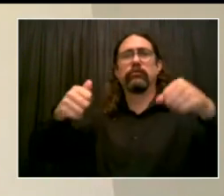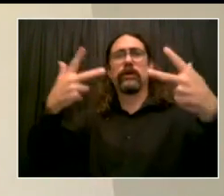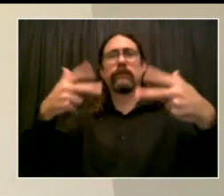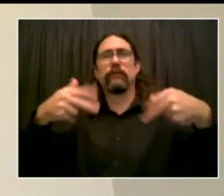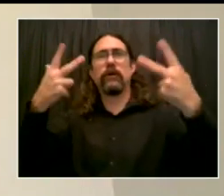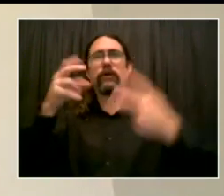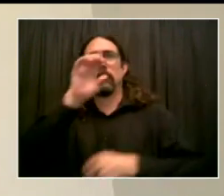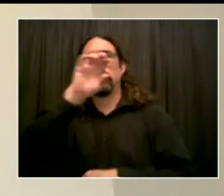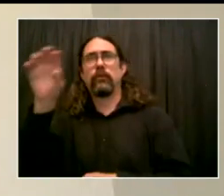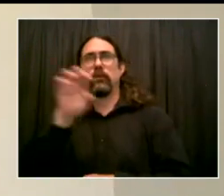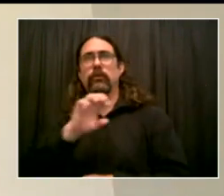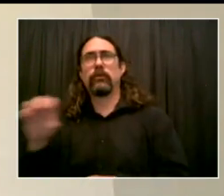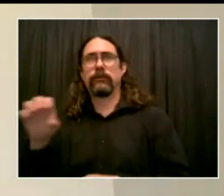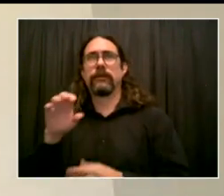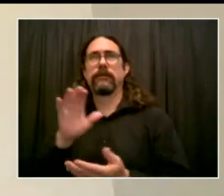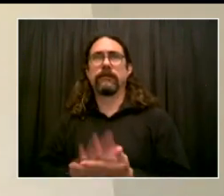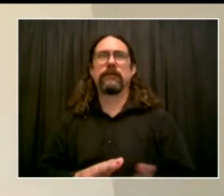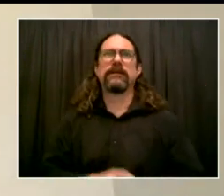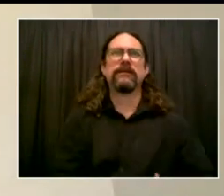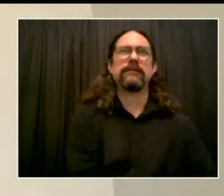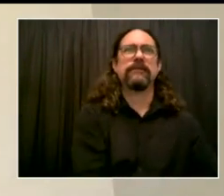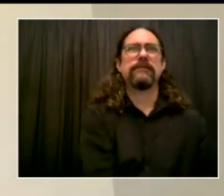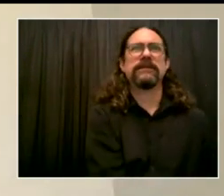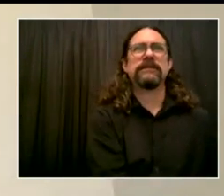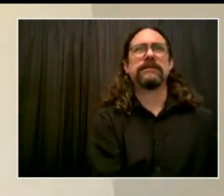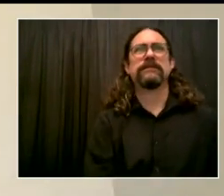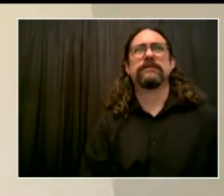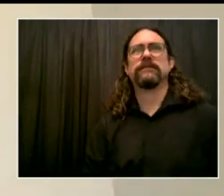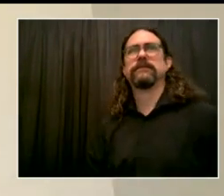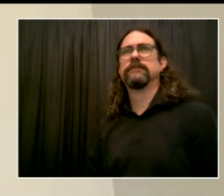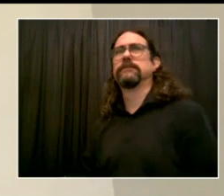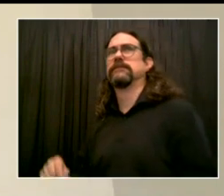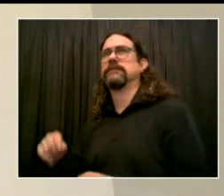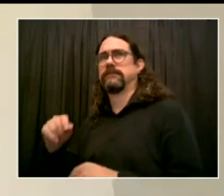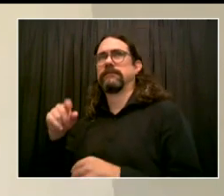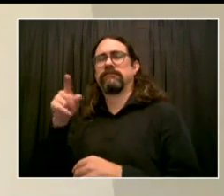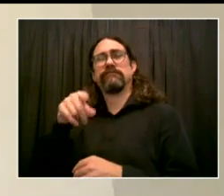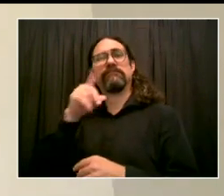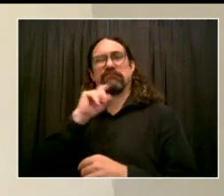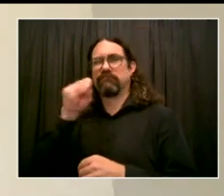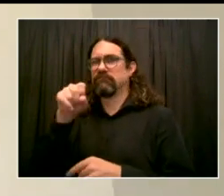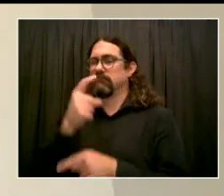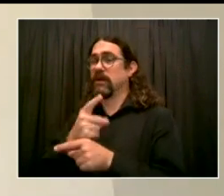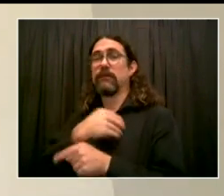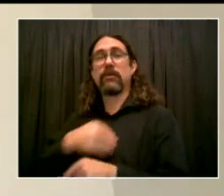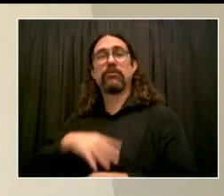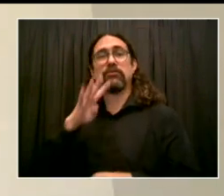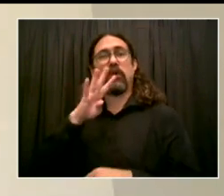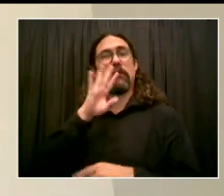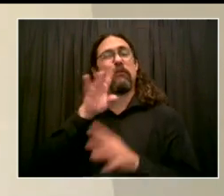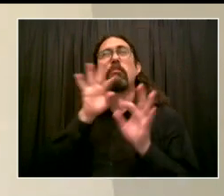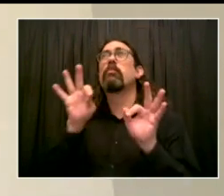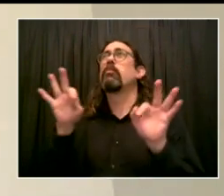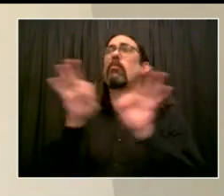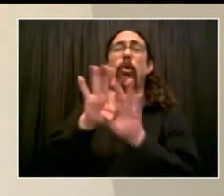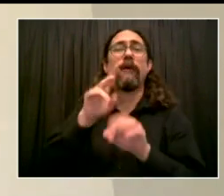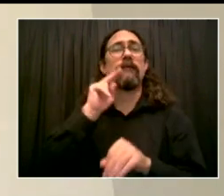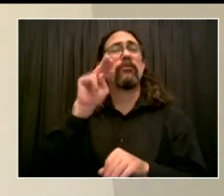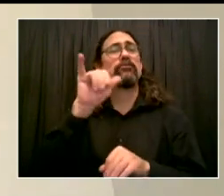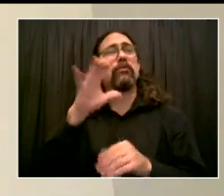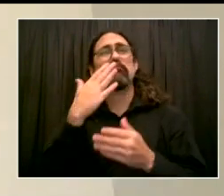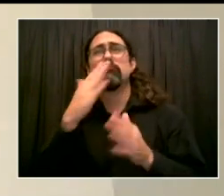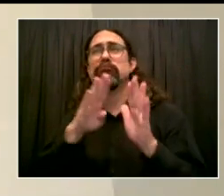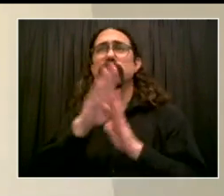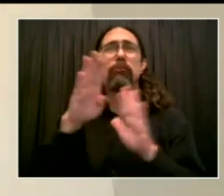those who can receive the vaccine do so as soon as possible. I'm happy to join you today. I'm happy to join the chancellor,